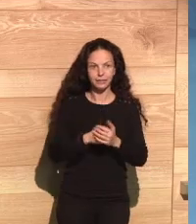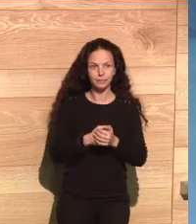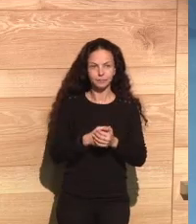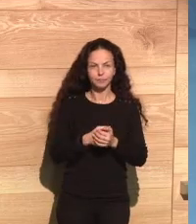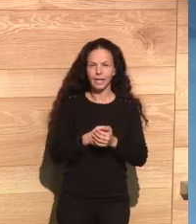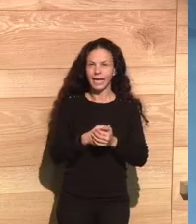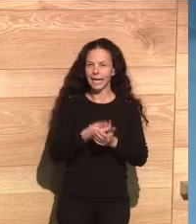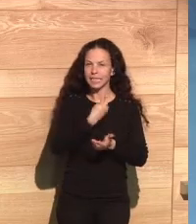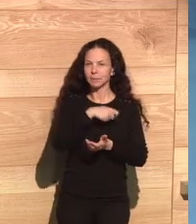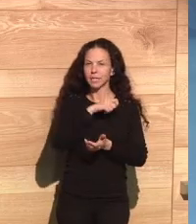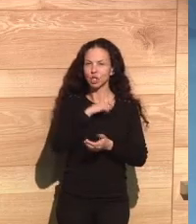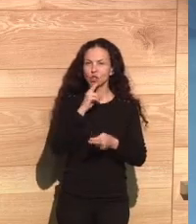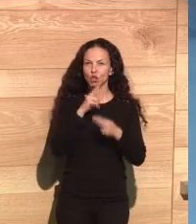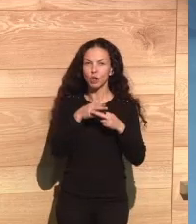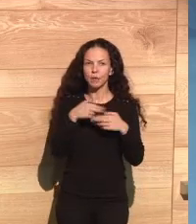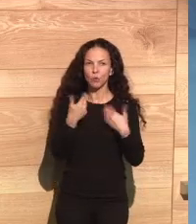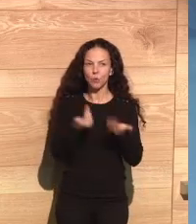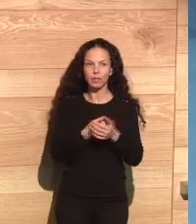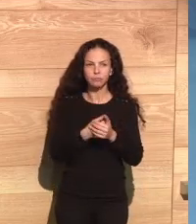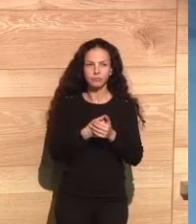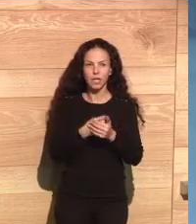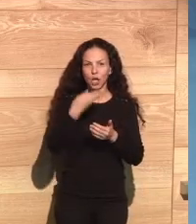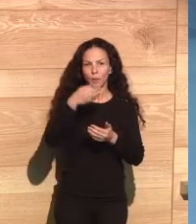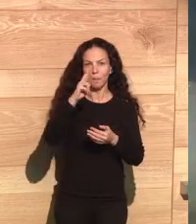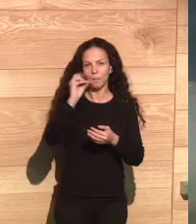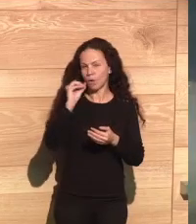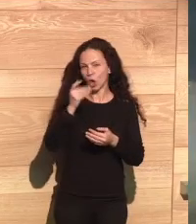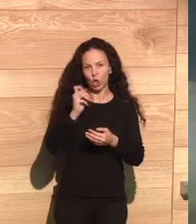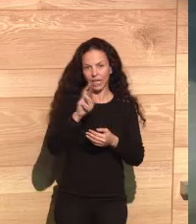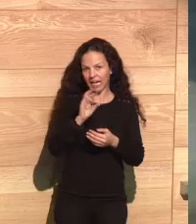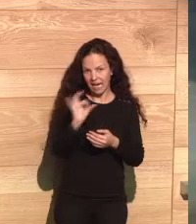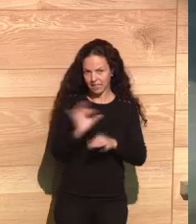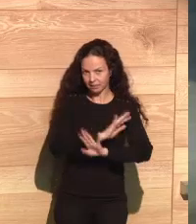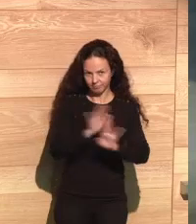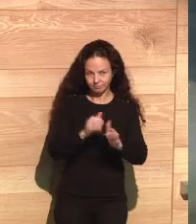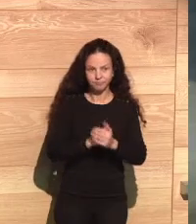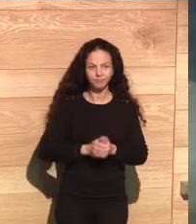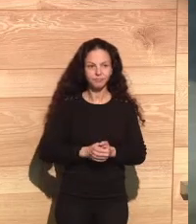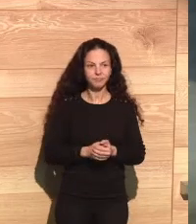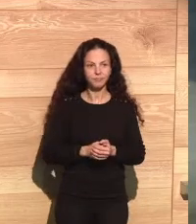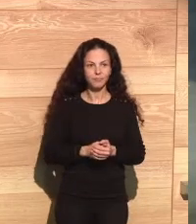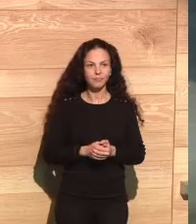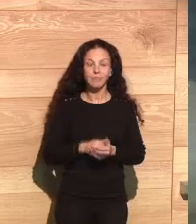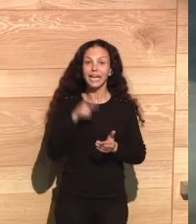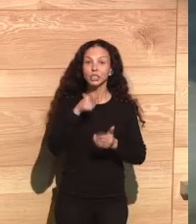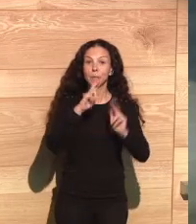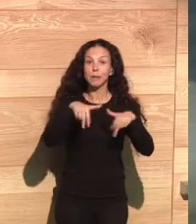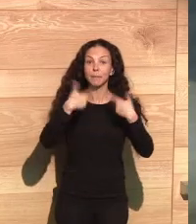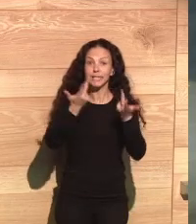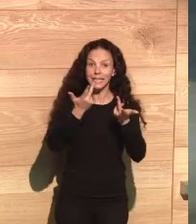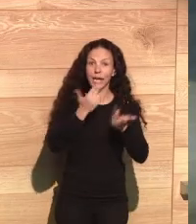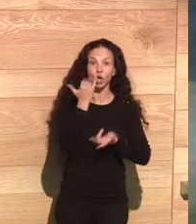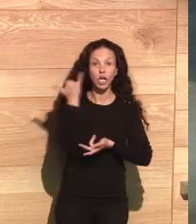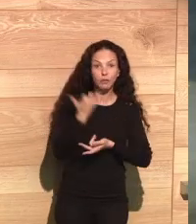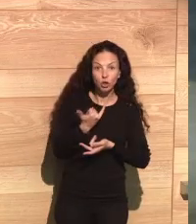interesting international campaign about the data brokers that allows